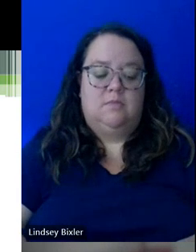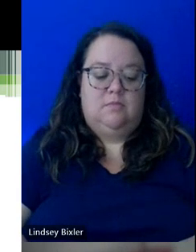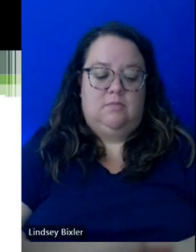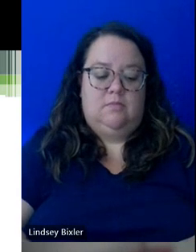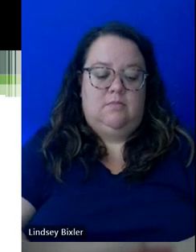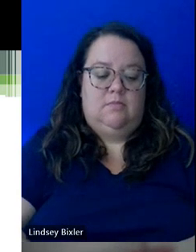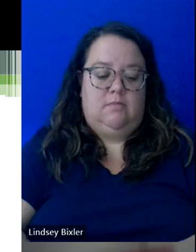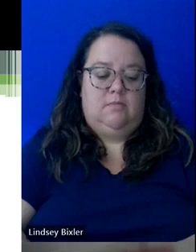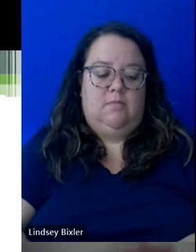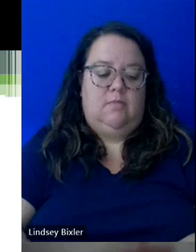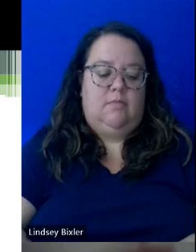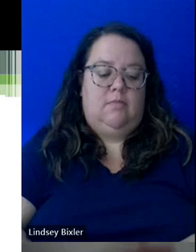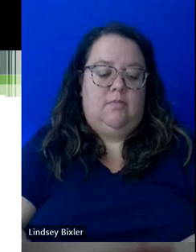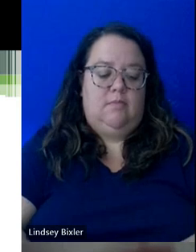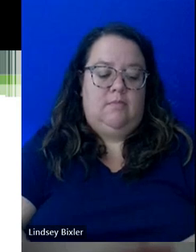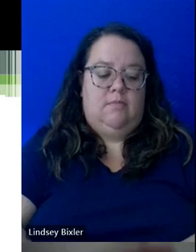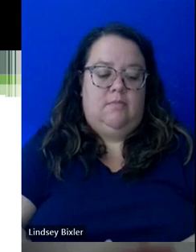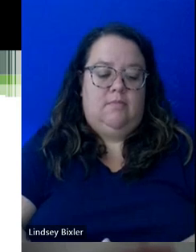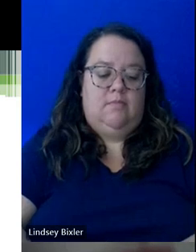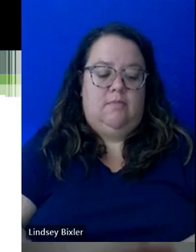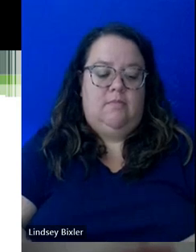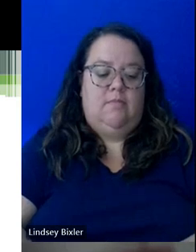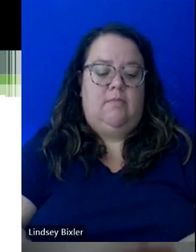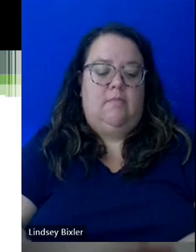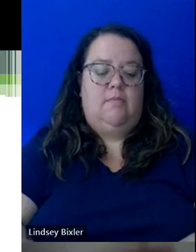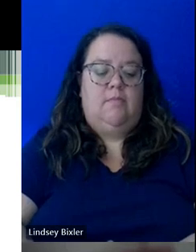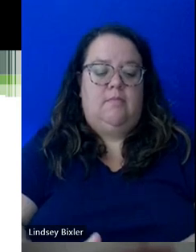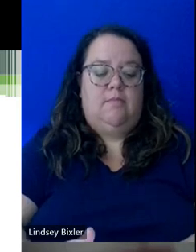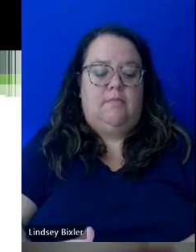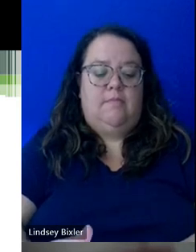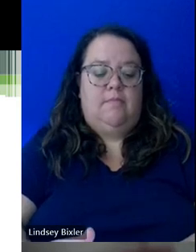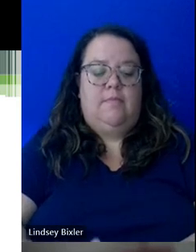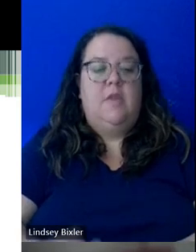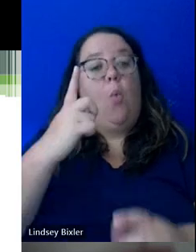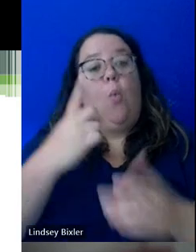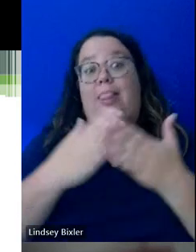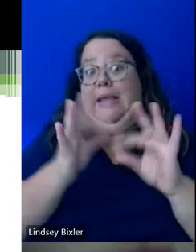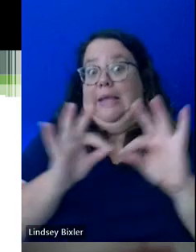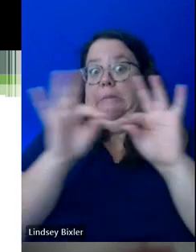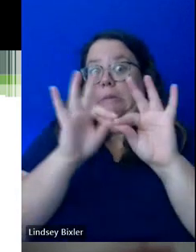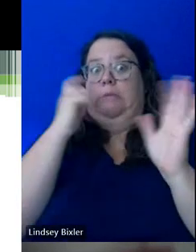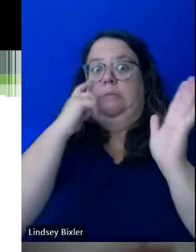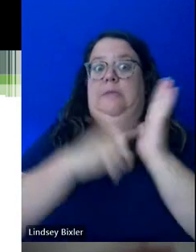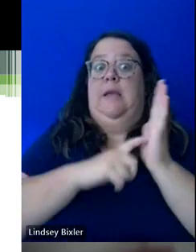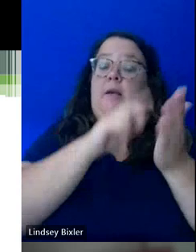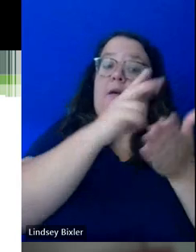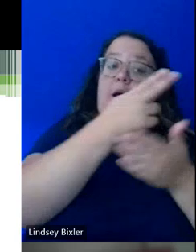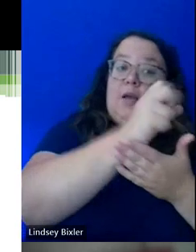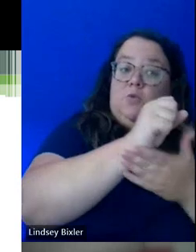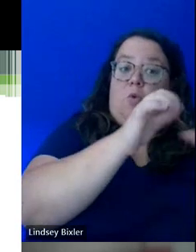So one of the things that is really important for folks to realize is that there is a difference between high school and college.